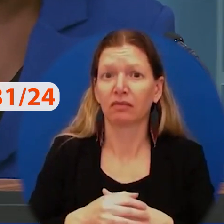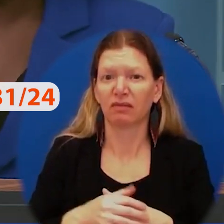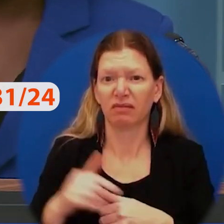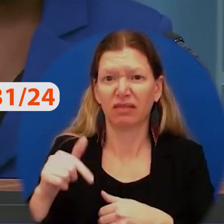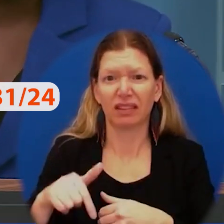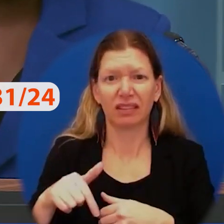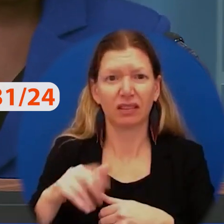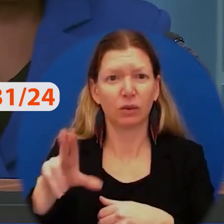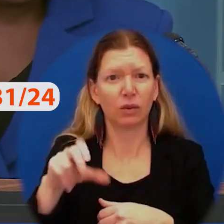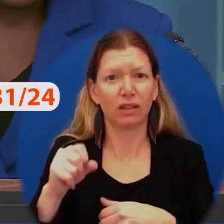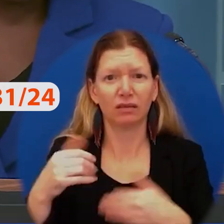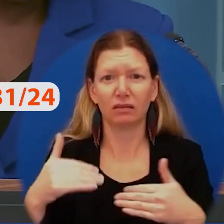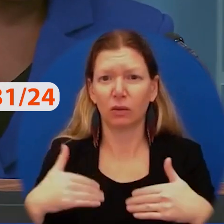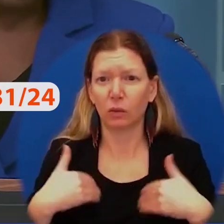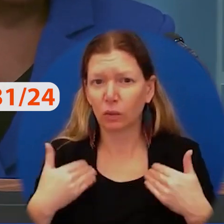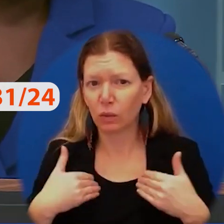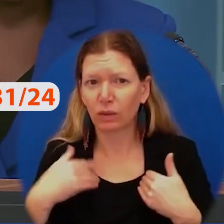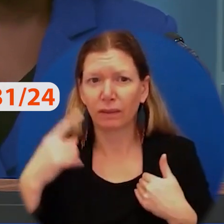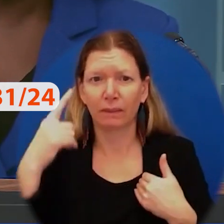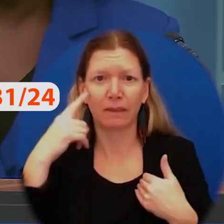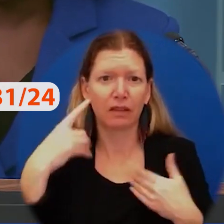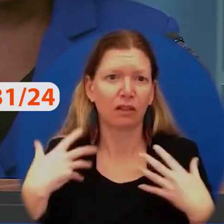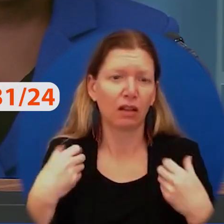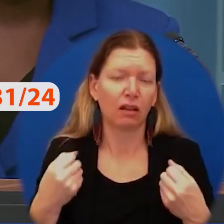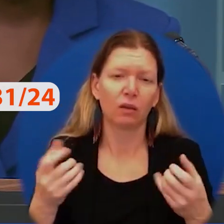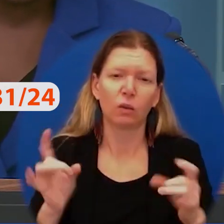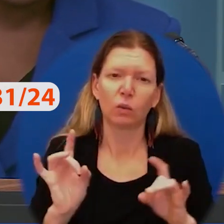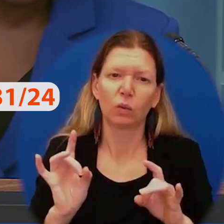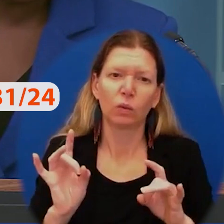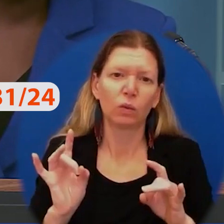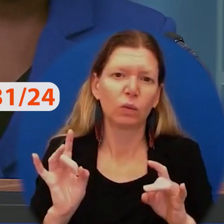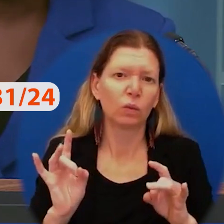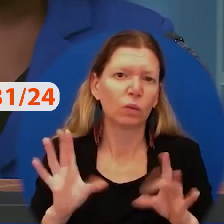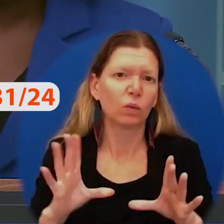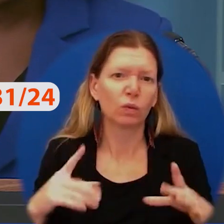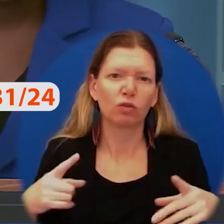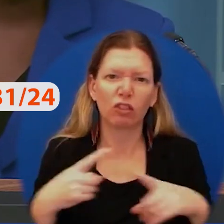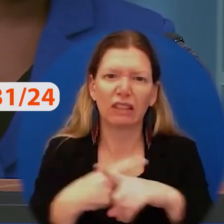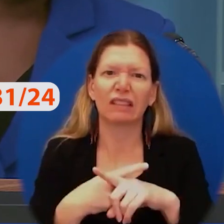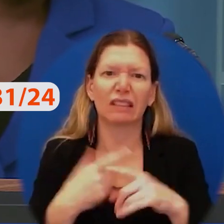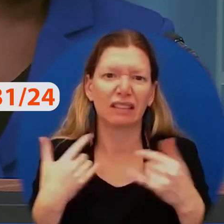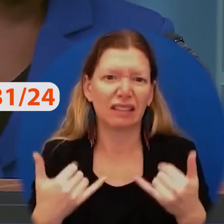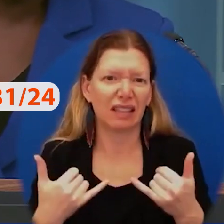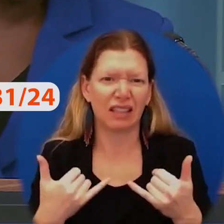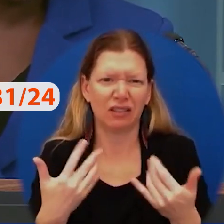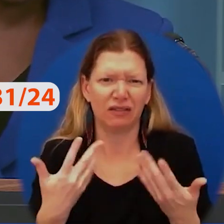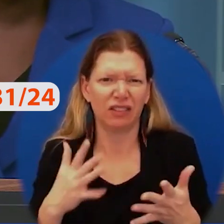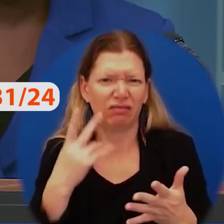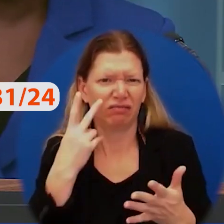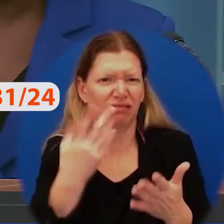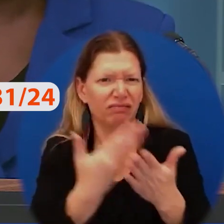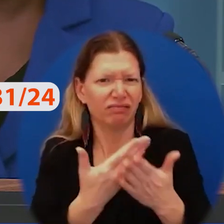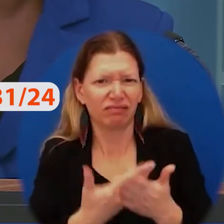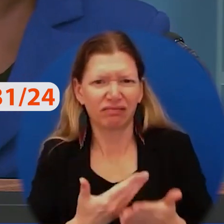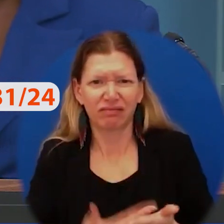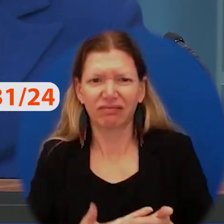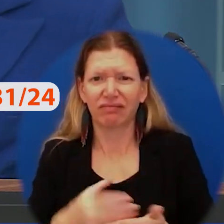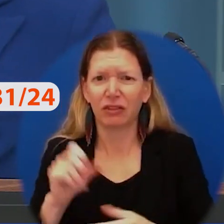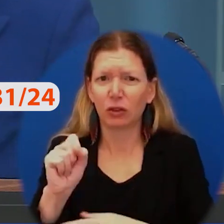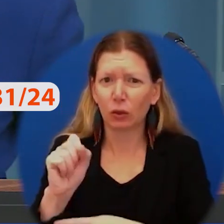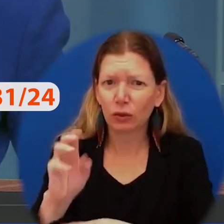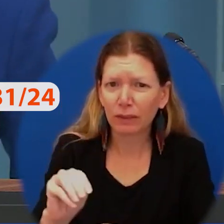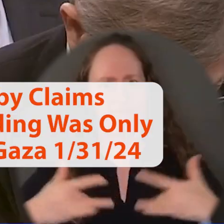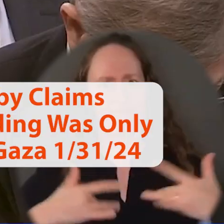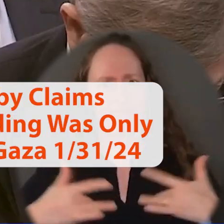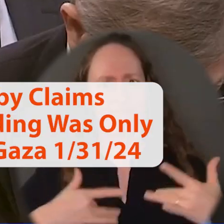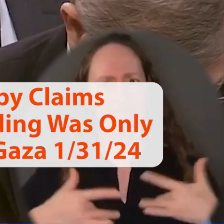That's what we see in the data. And there is now undeniable evidence, as I just stated, that social media and other online platforms have contributed